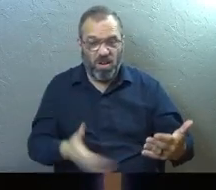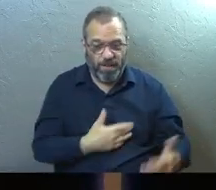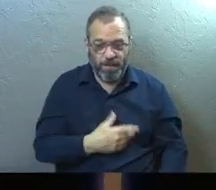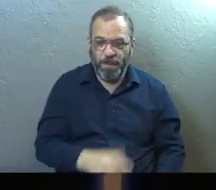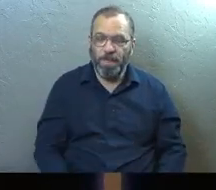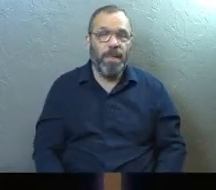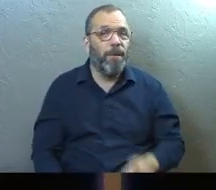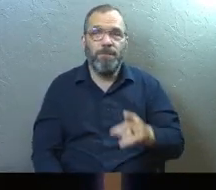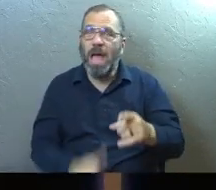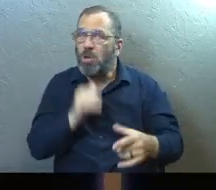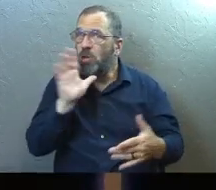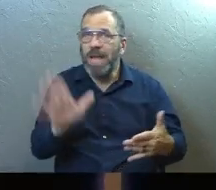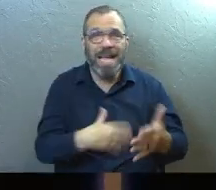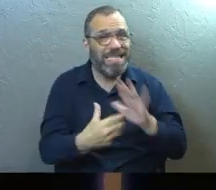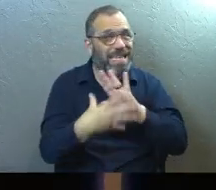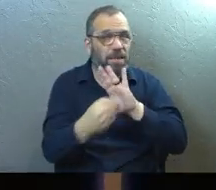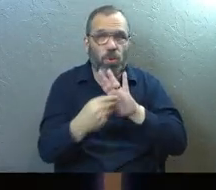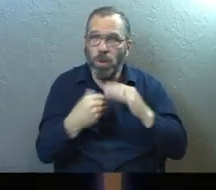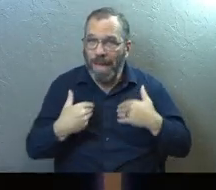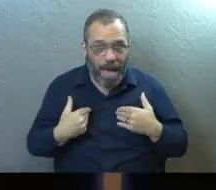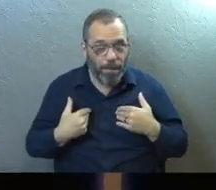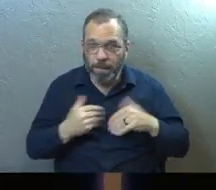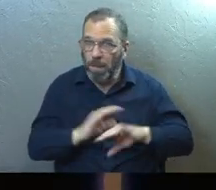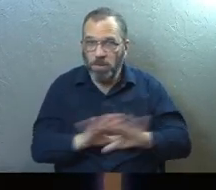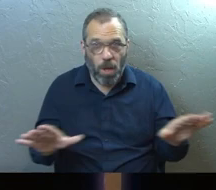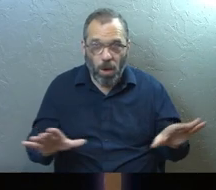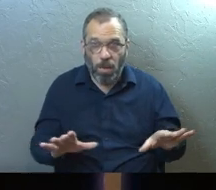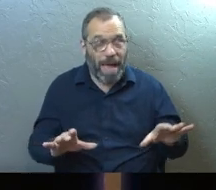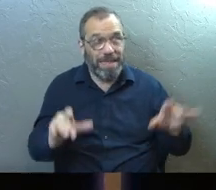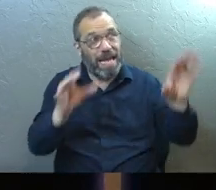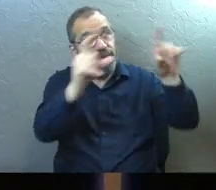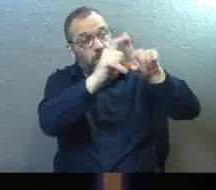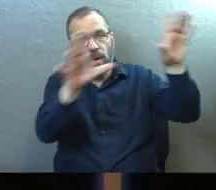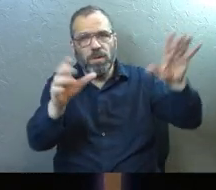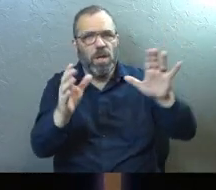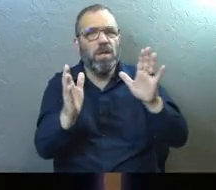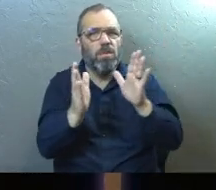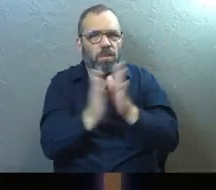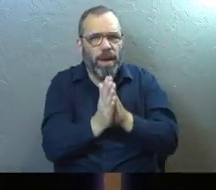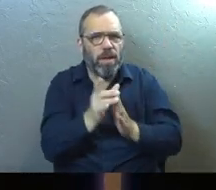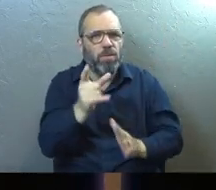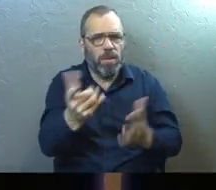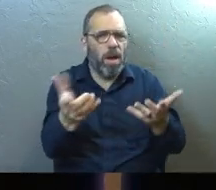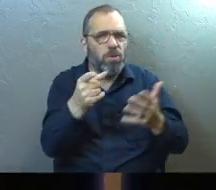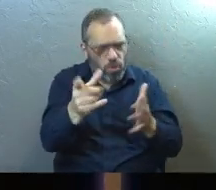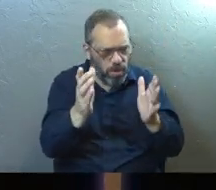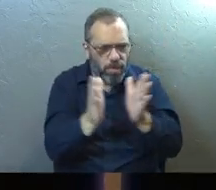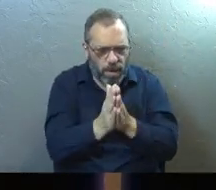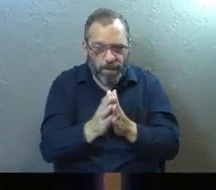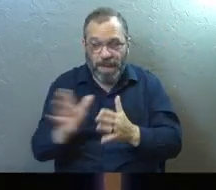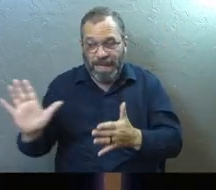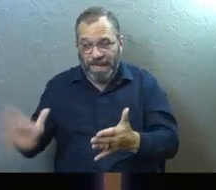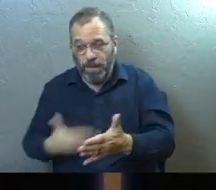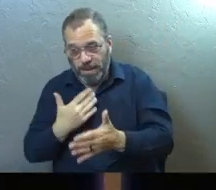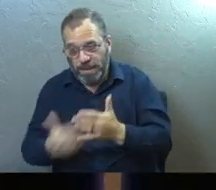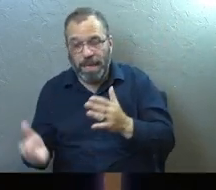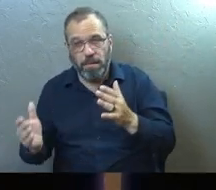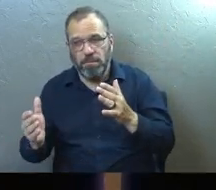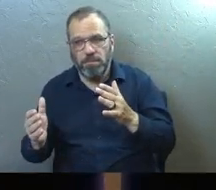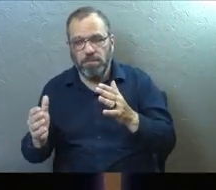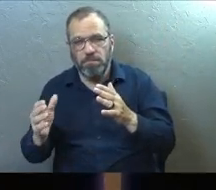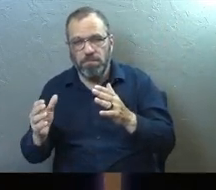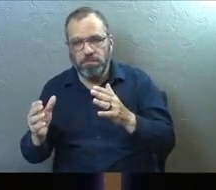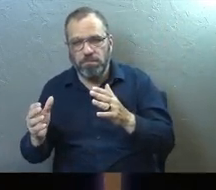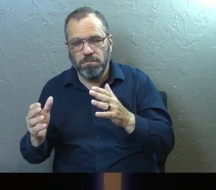And you're not going to sing it with him. We aren't even going to put the lyrics up, just this prayer, because we want you praying. He's going to sing over you.